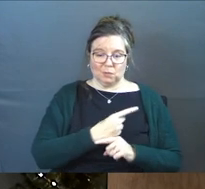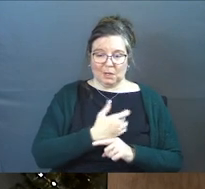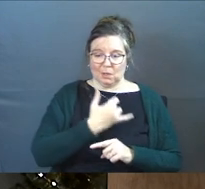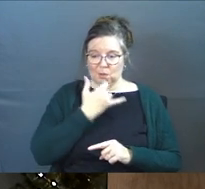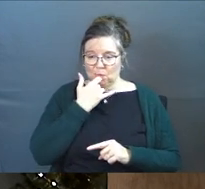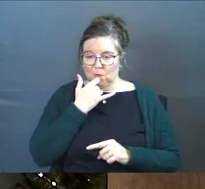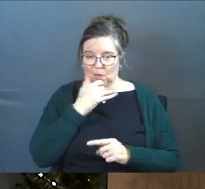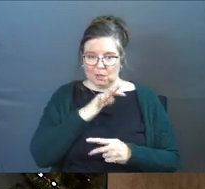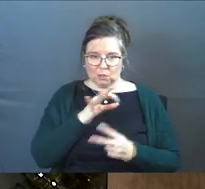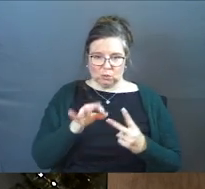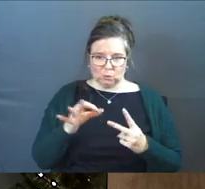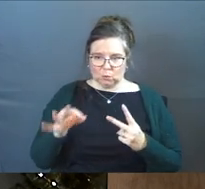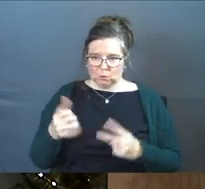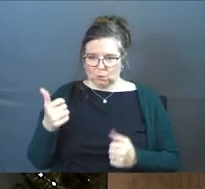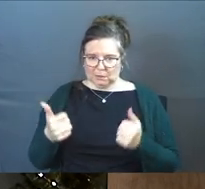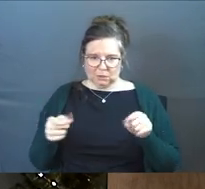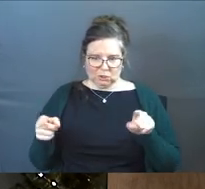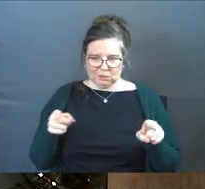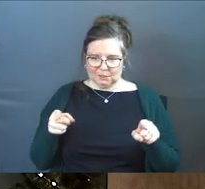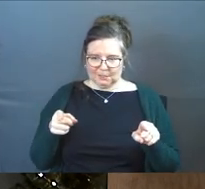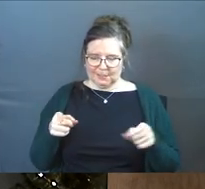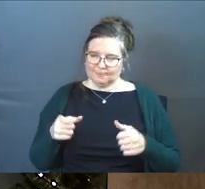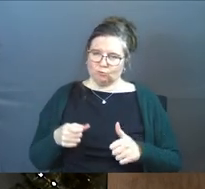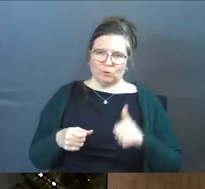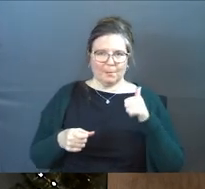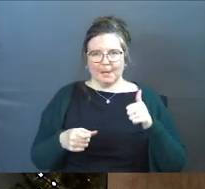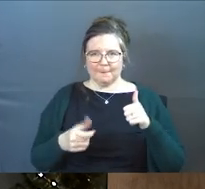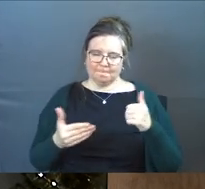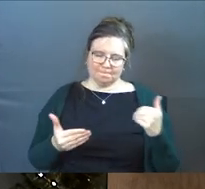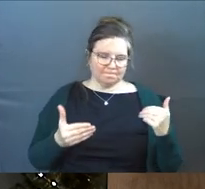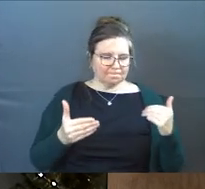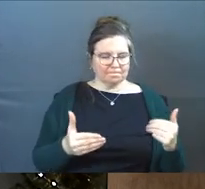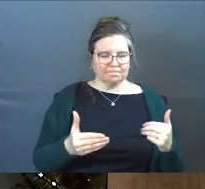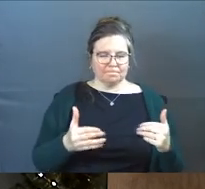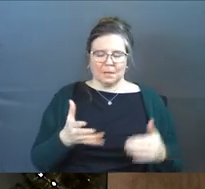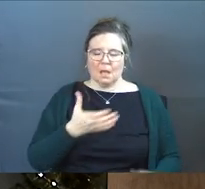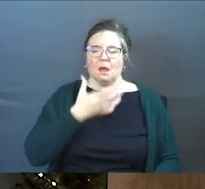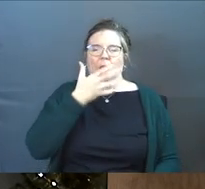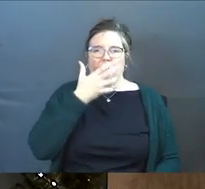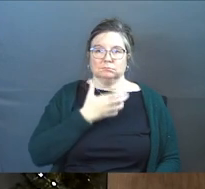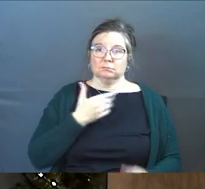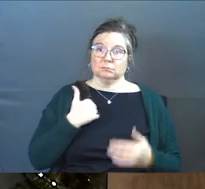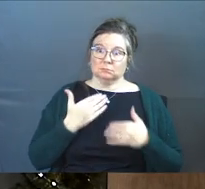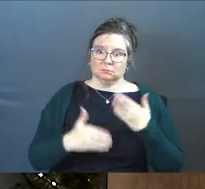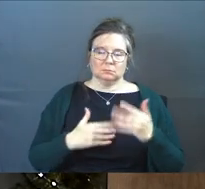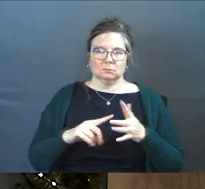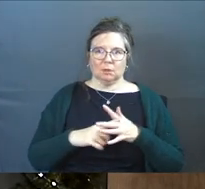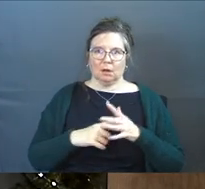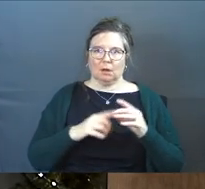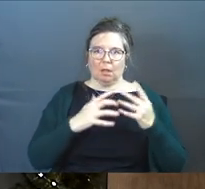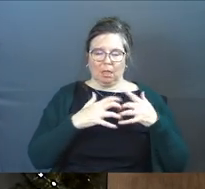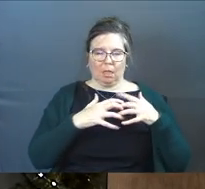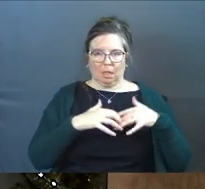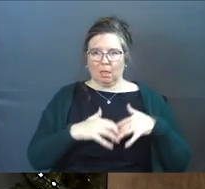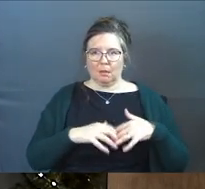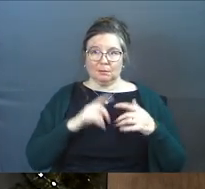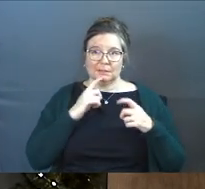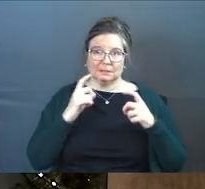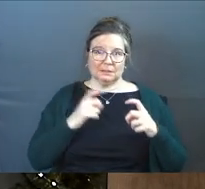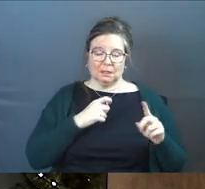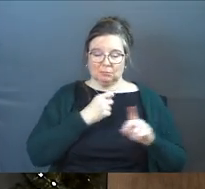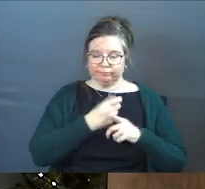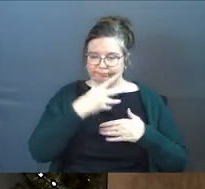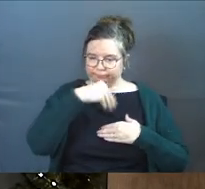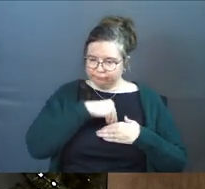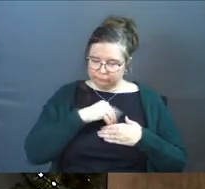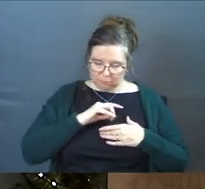them to choose to rebel or to choose to love. And they chose to rebel against him. And when they did, all kinds of things started to break down and sin came into